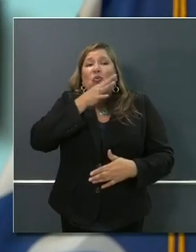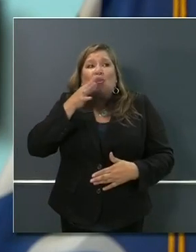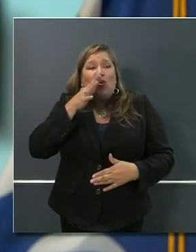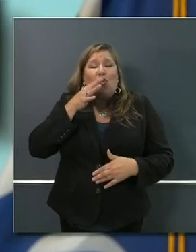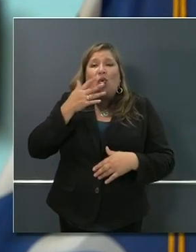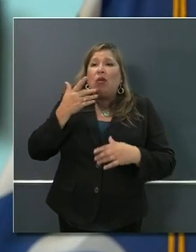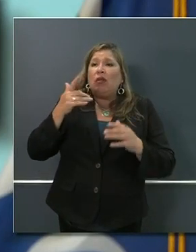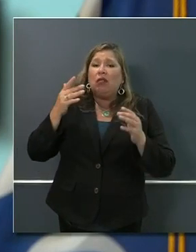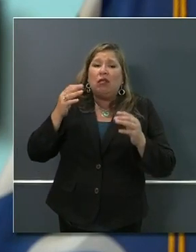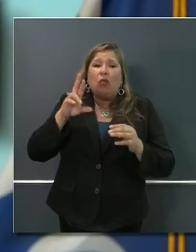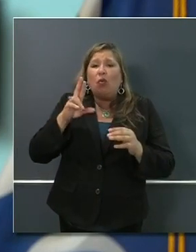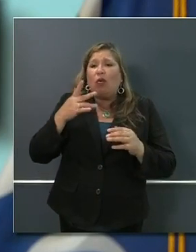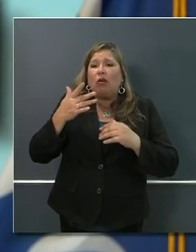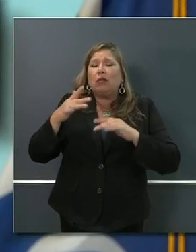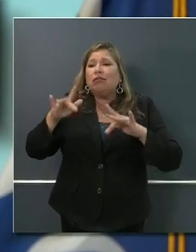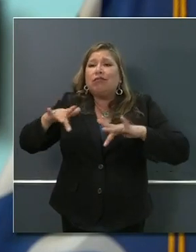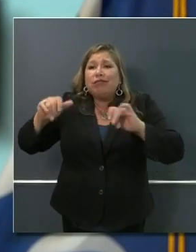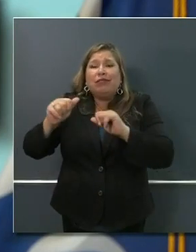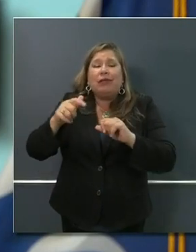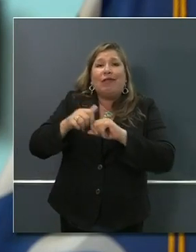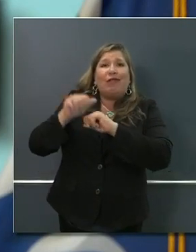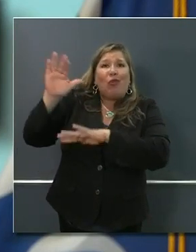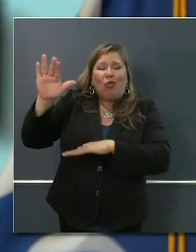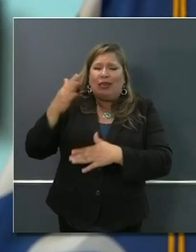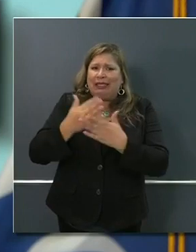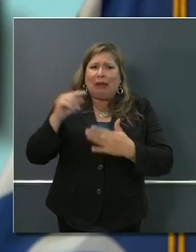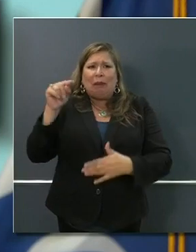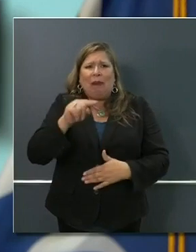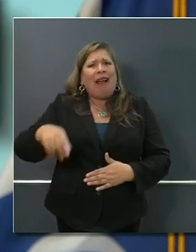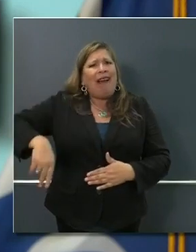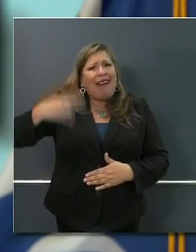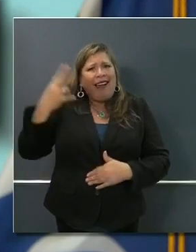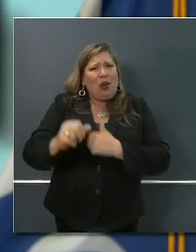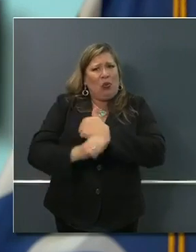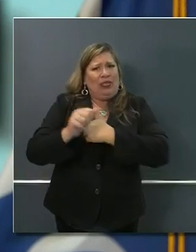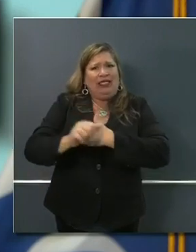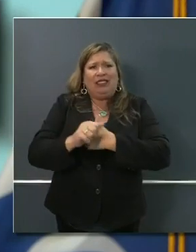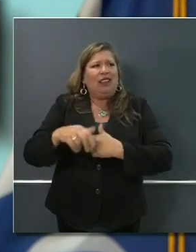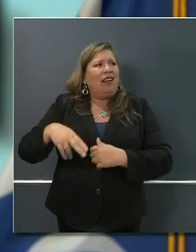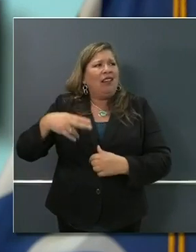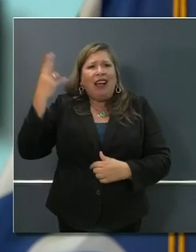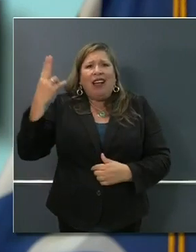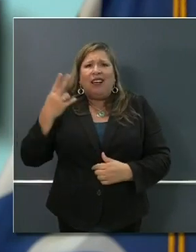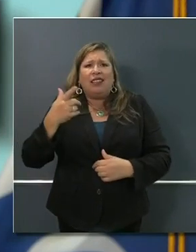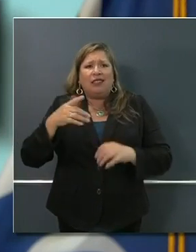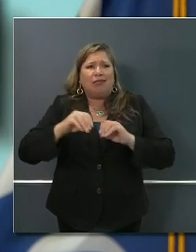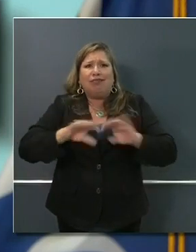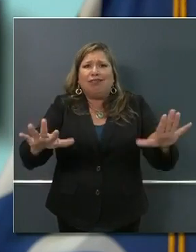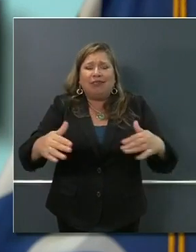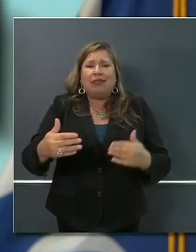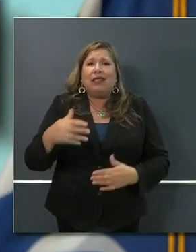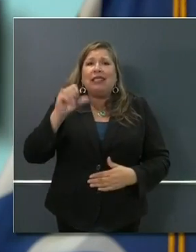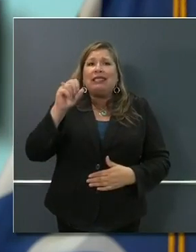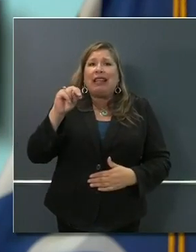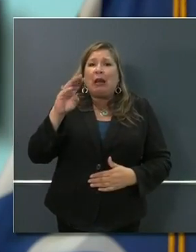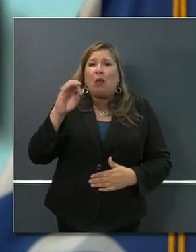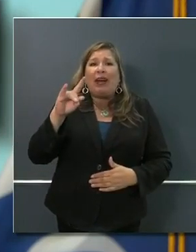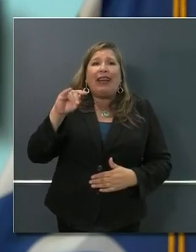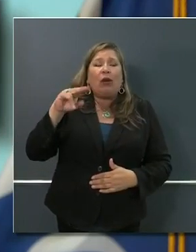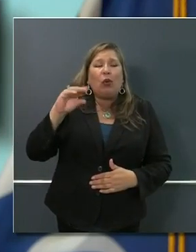days. should note San Bernardino, even Riverside, less rural than perhaps other parts of the state. But Fresno,